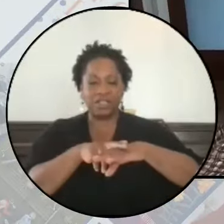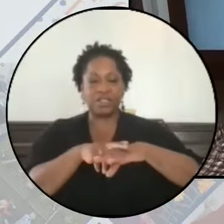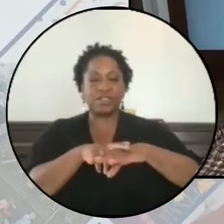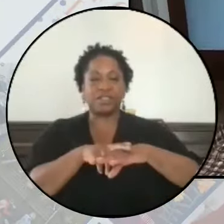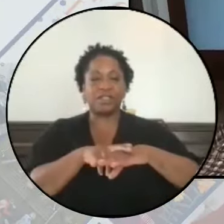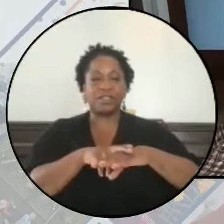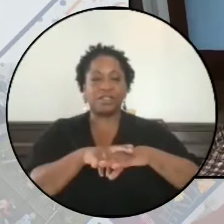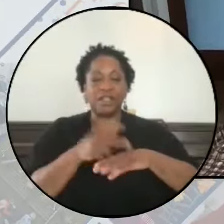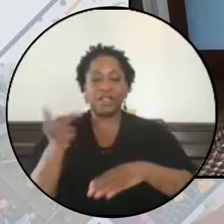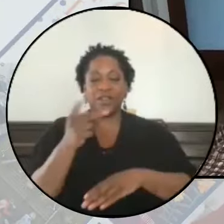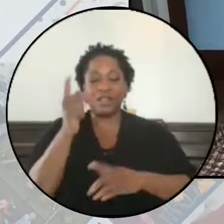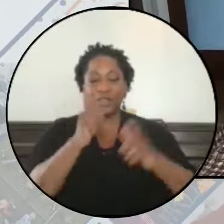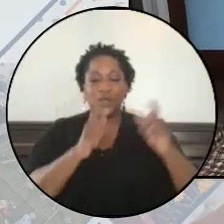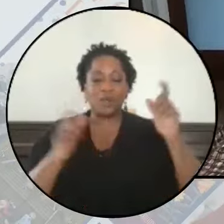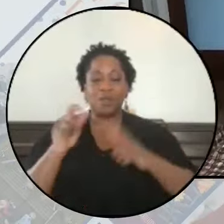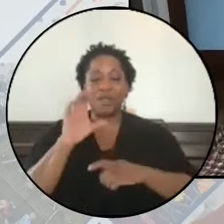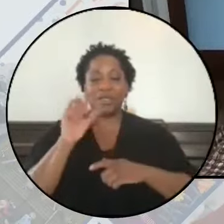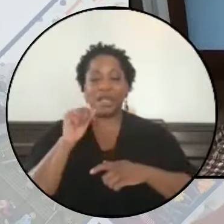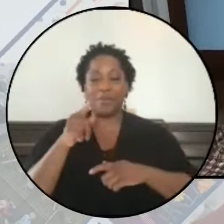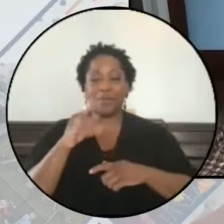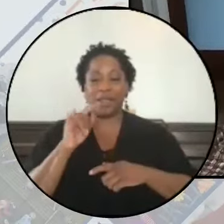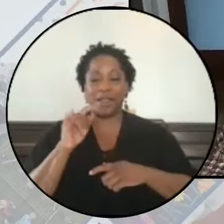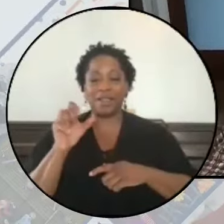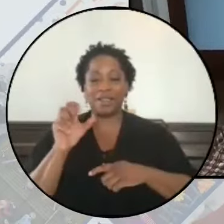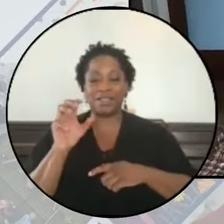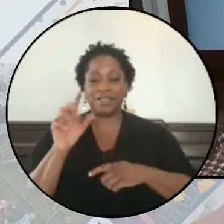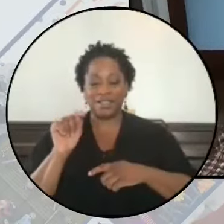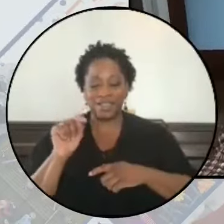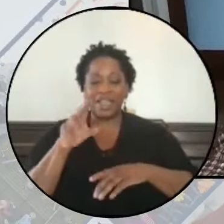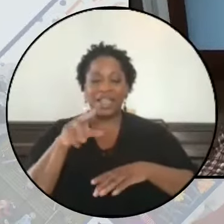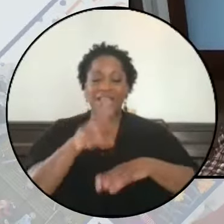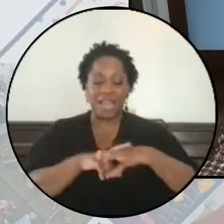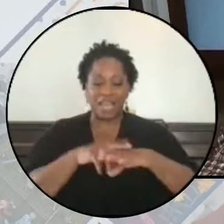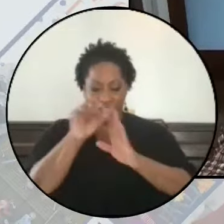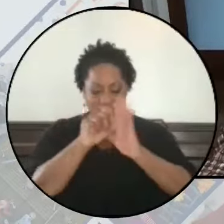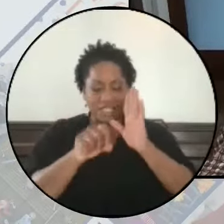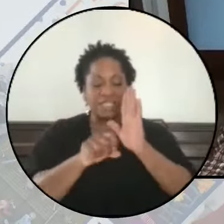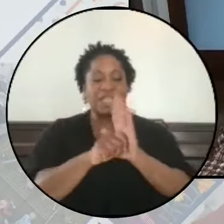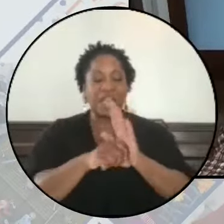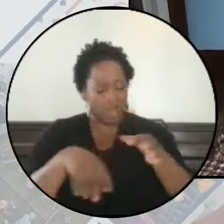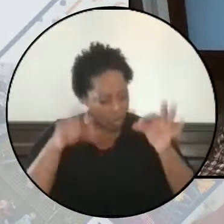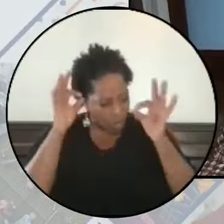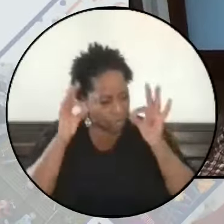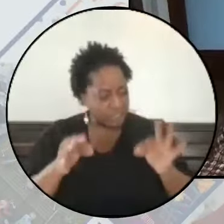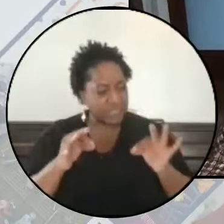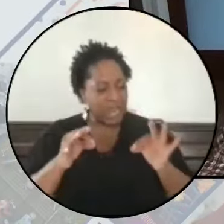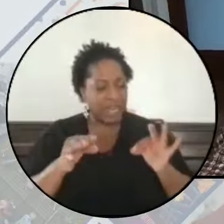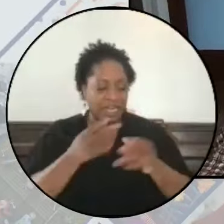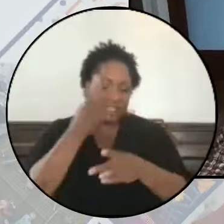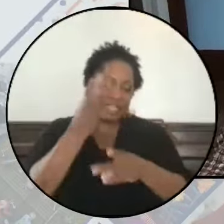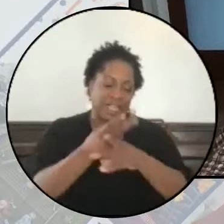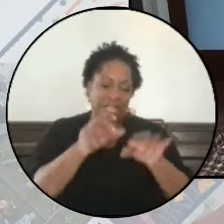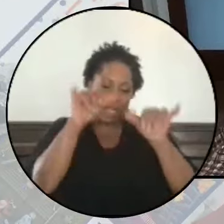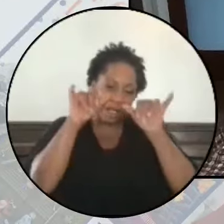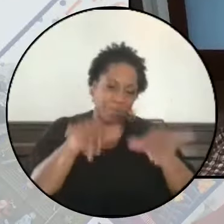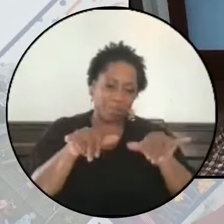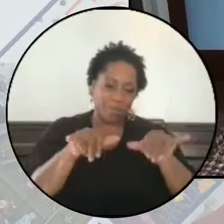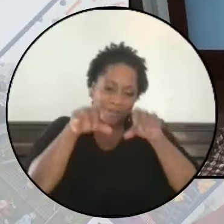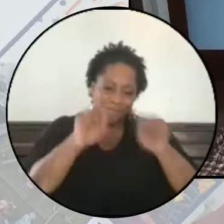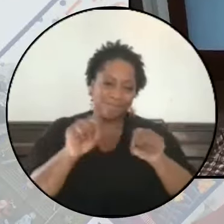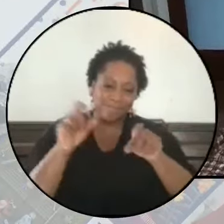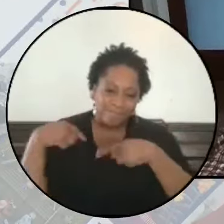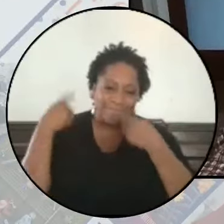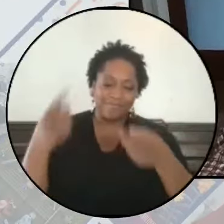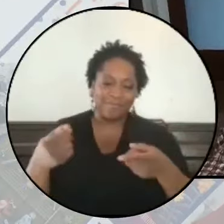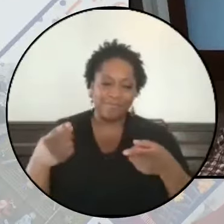major capitalist nation-states are determined to retain hegemony militarily